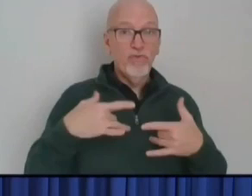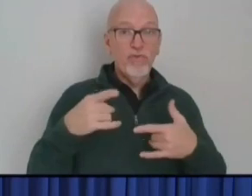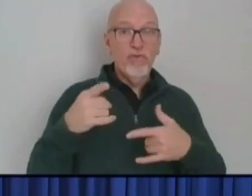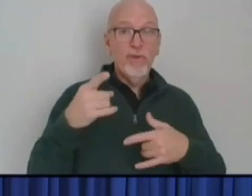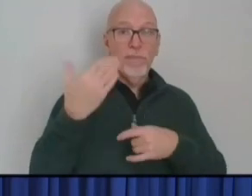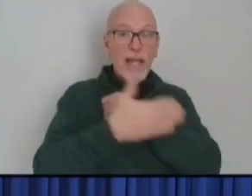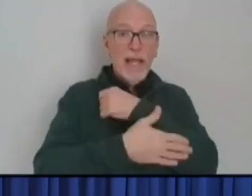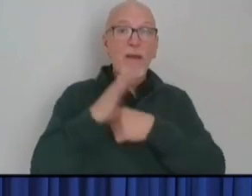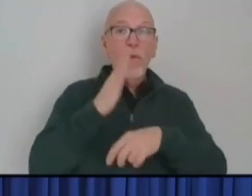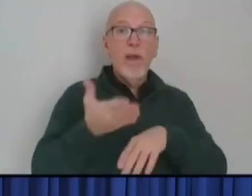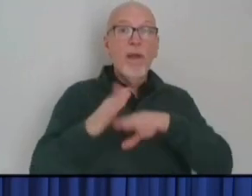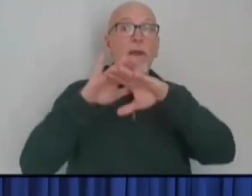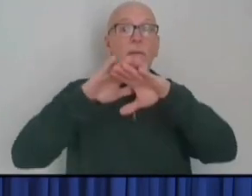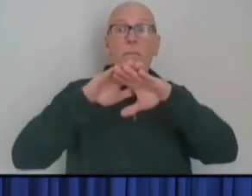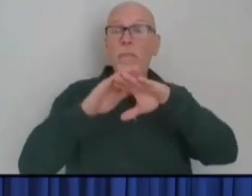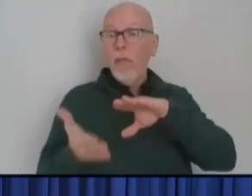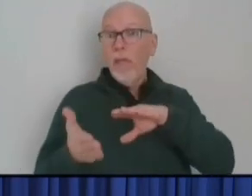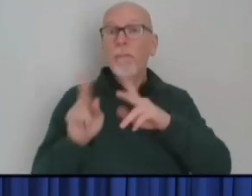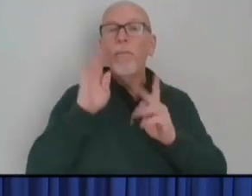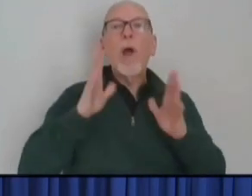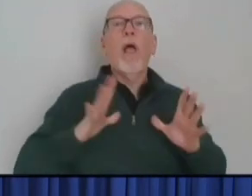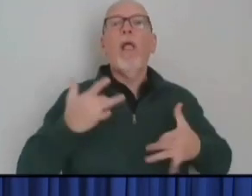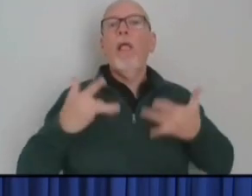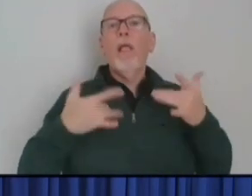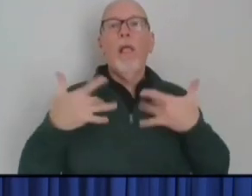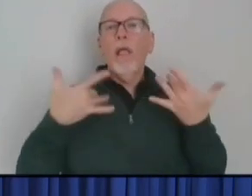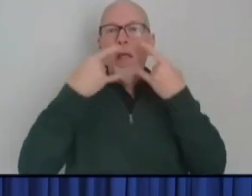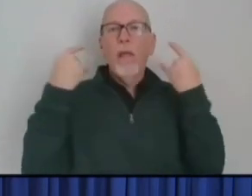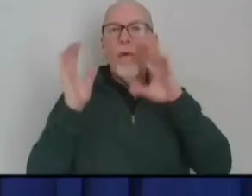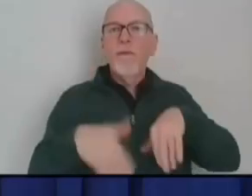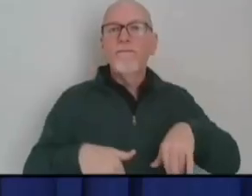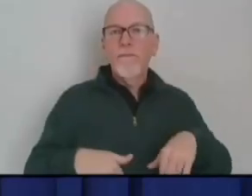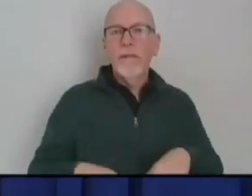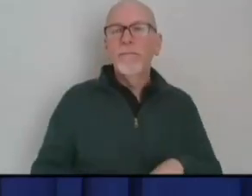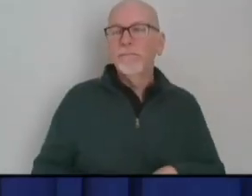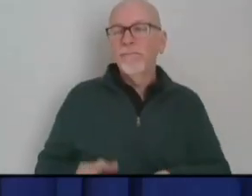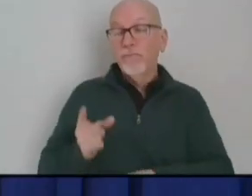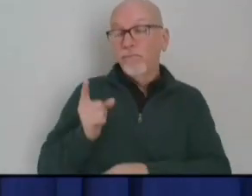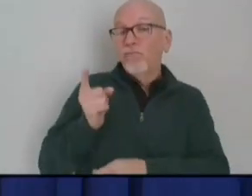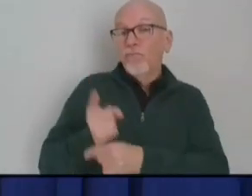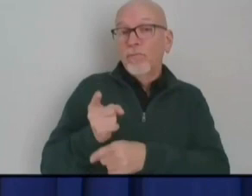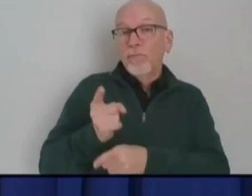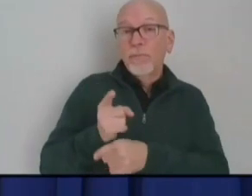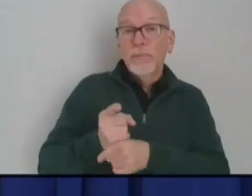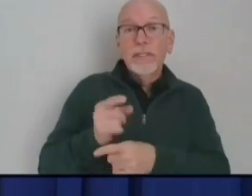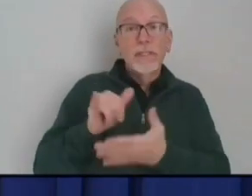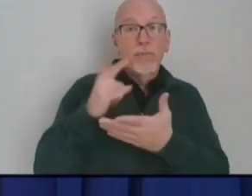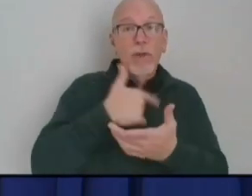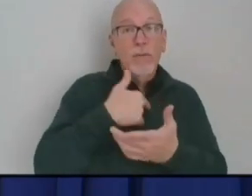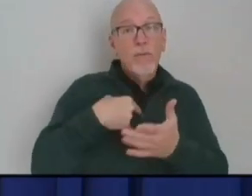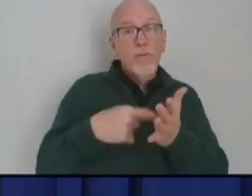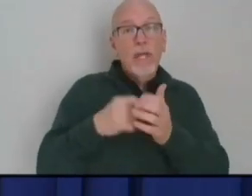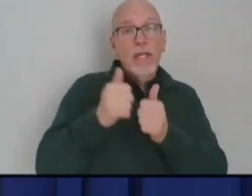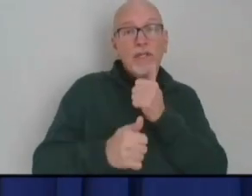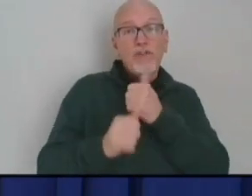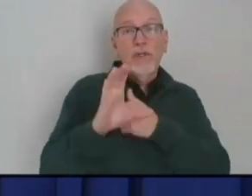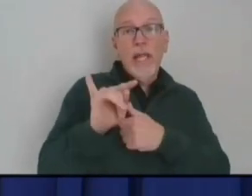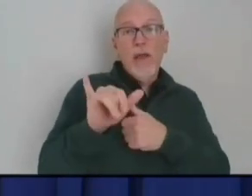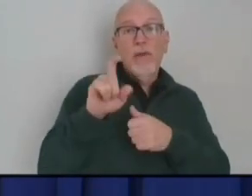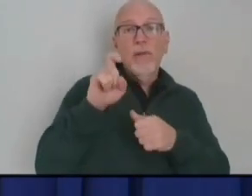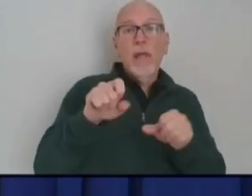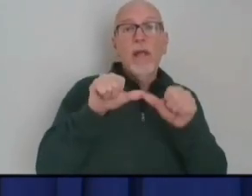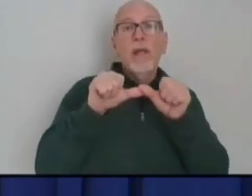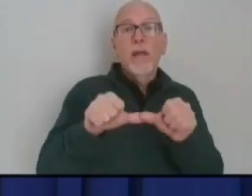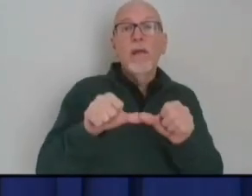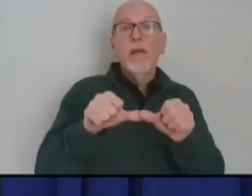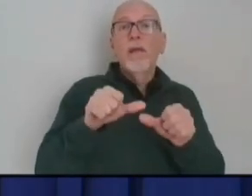and down in the state's ratings? Absolutely. And that's why we're requiring an individual county to be in that color for a minimum